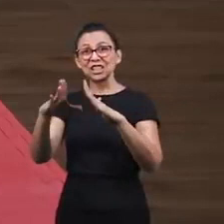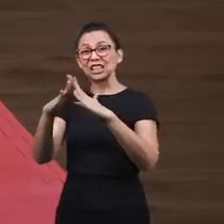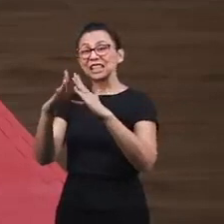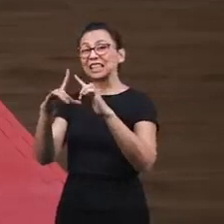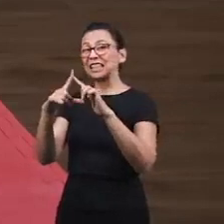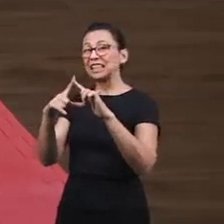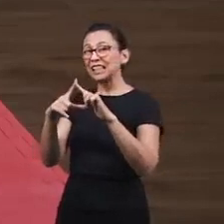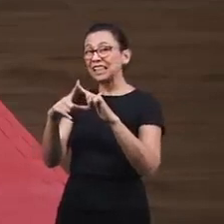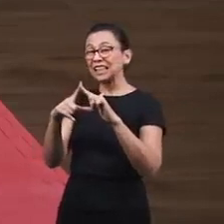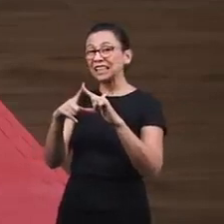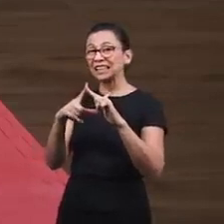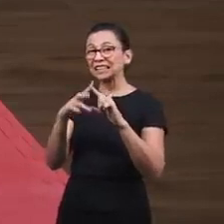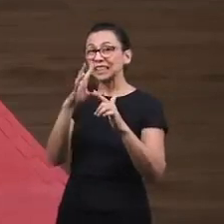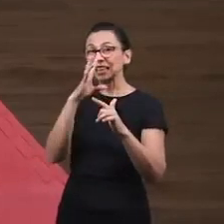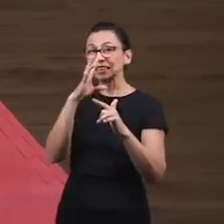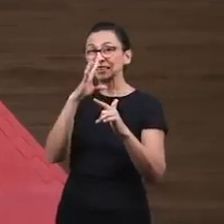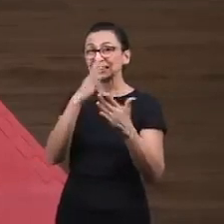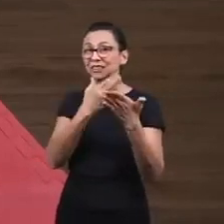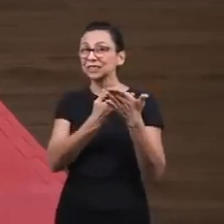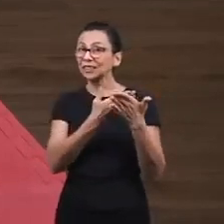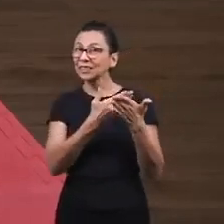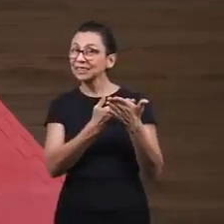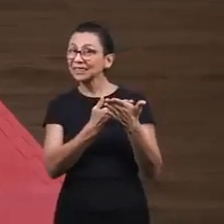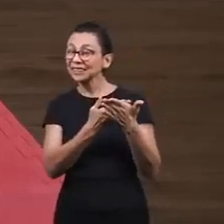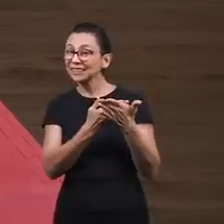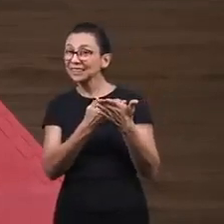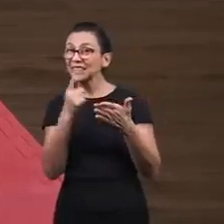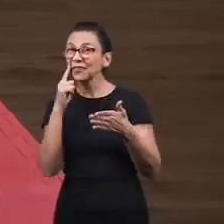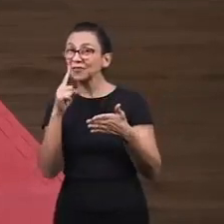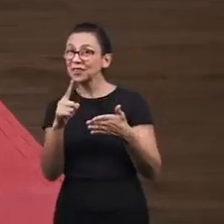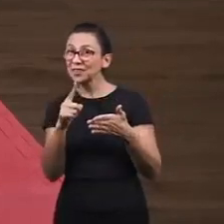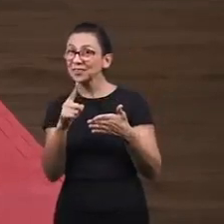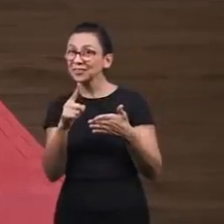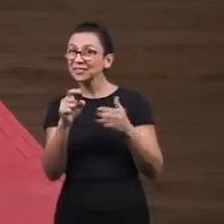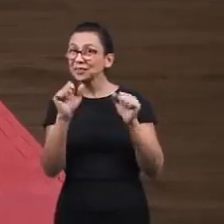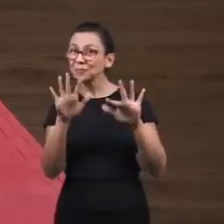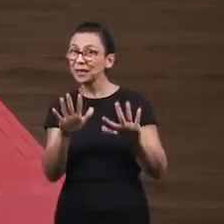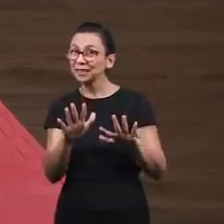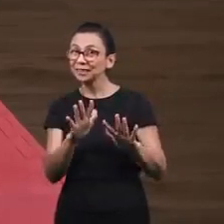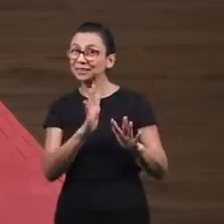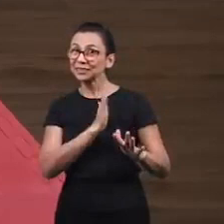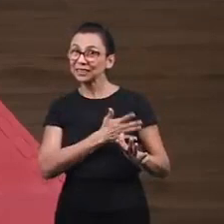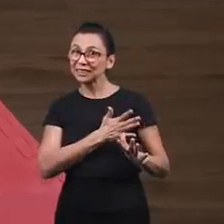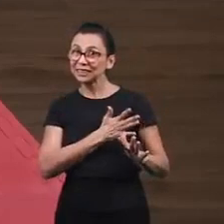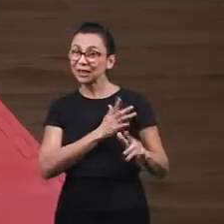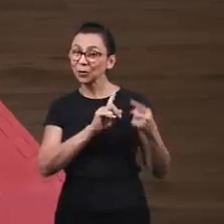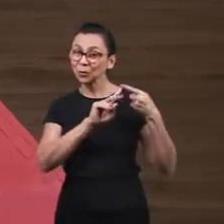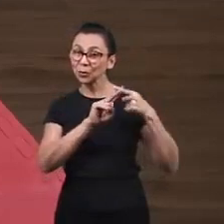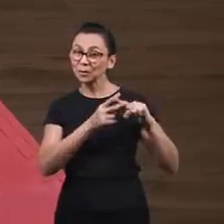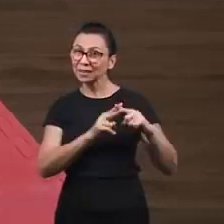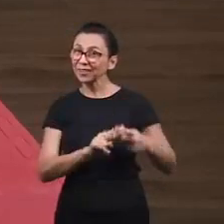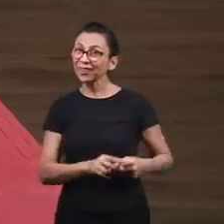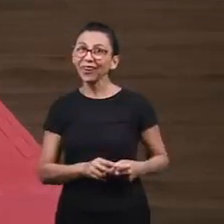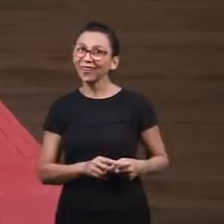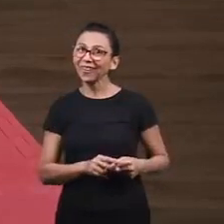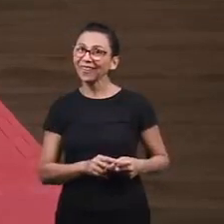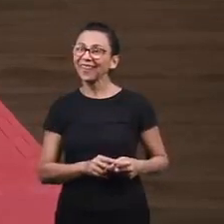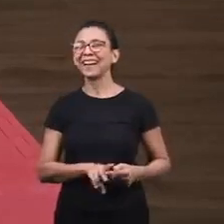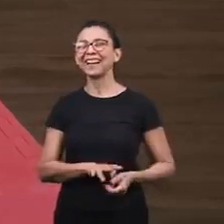we're allowing our heart to be perfect for Jesus to live in. See what a blessing? So today we learned